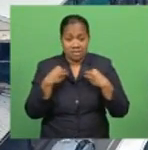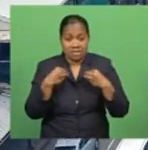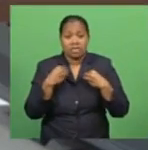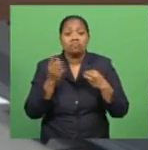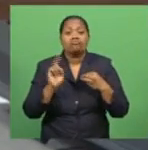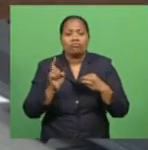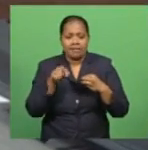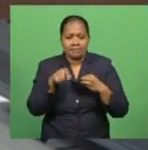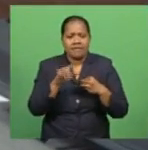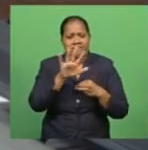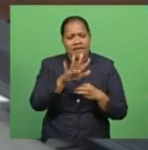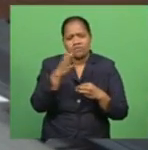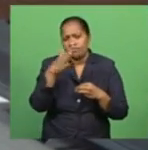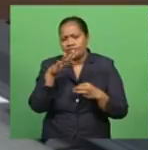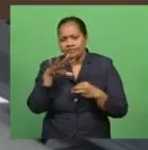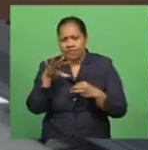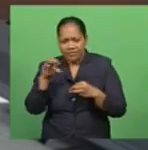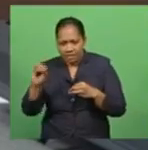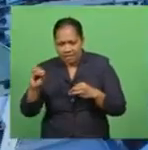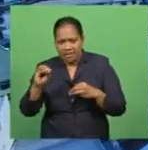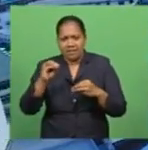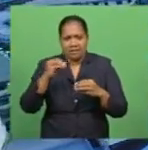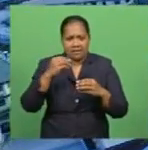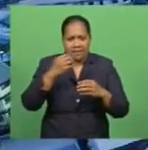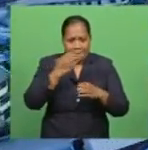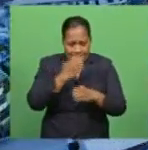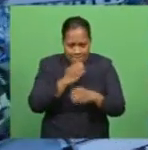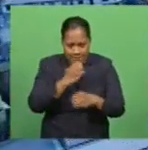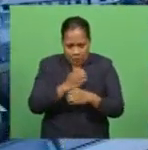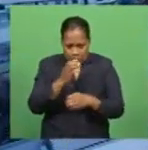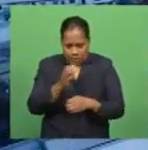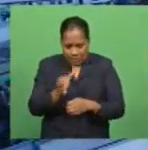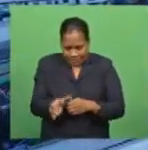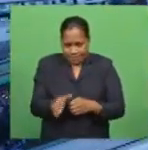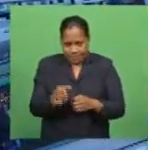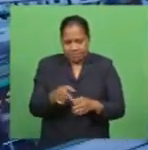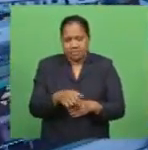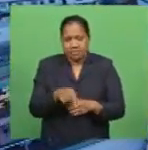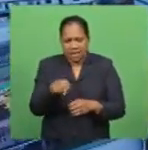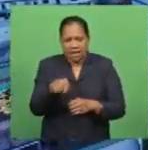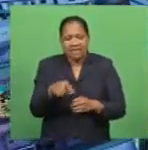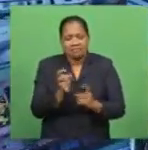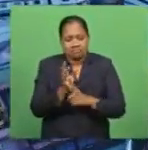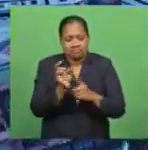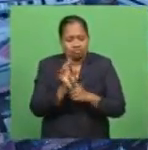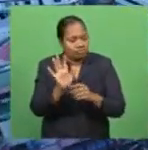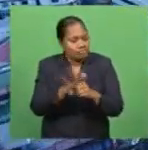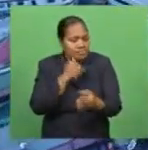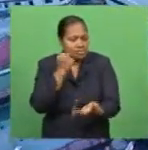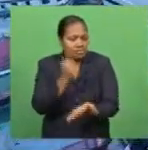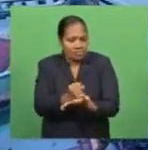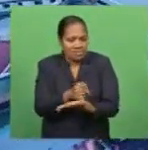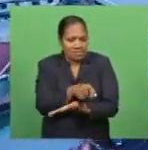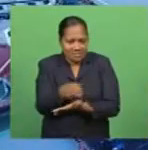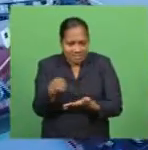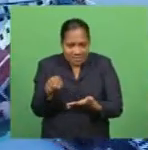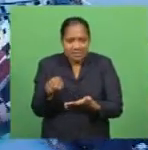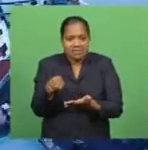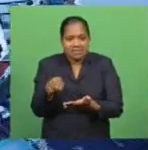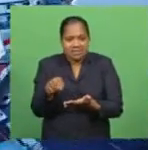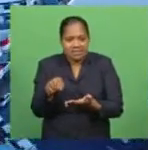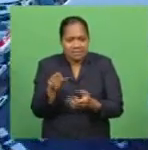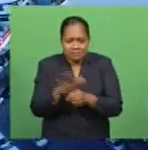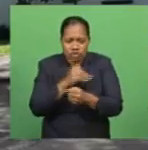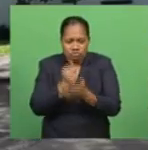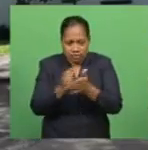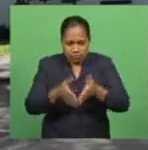50 employees. The Fiji Commerce and Employers Federation says this is vital to ensure SMEs are up and running as as as